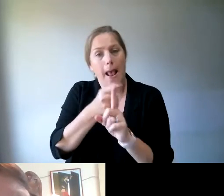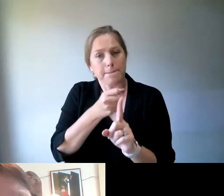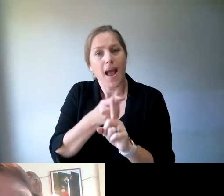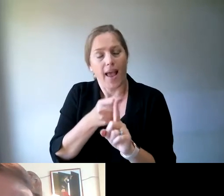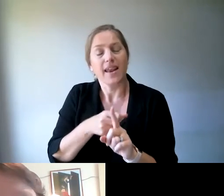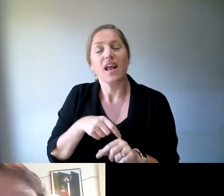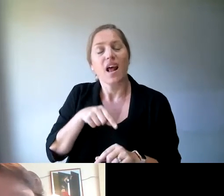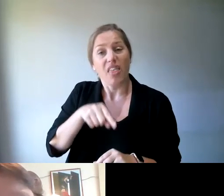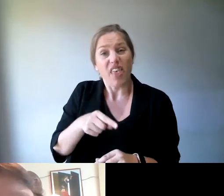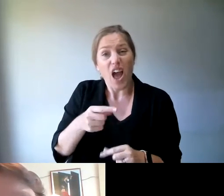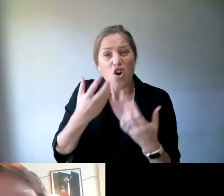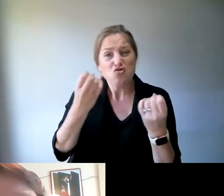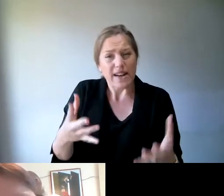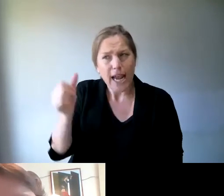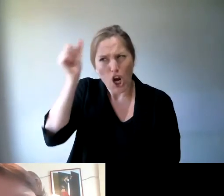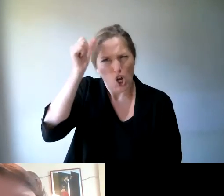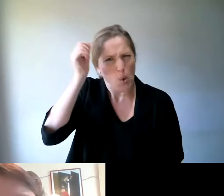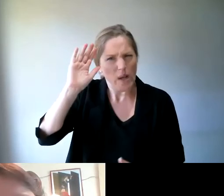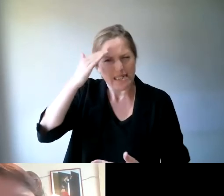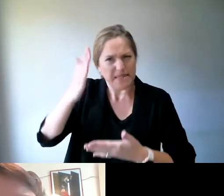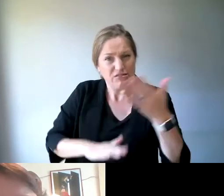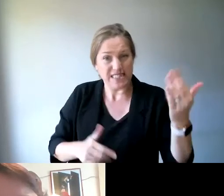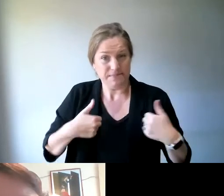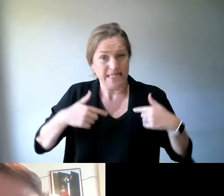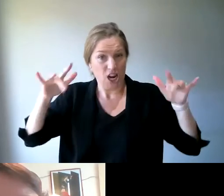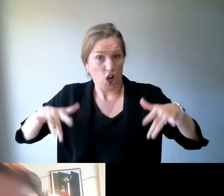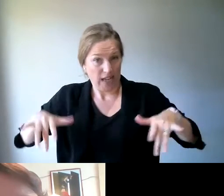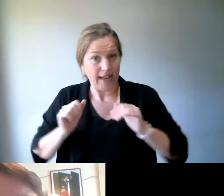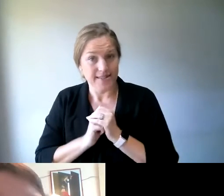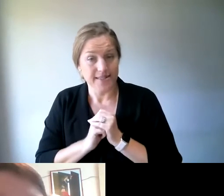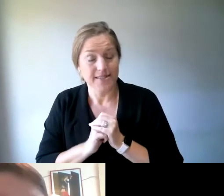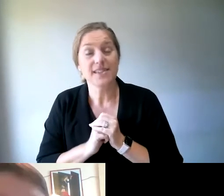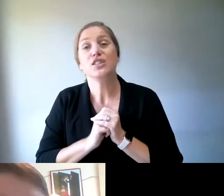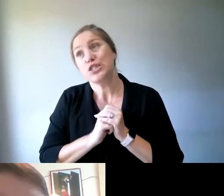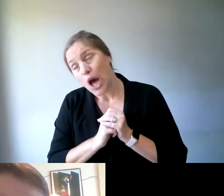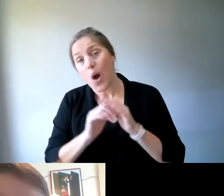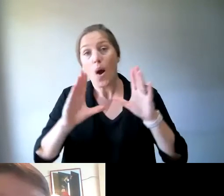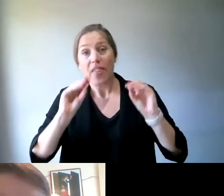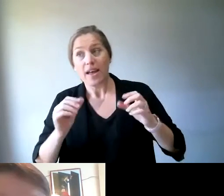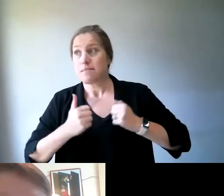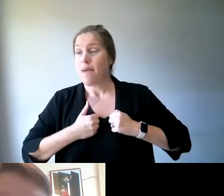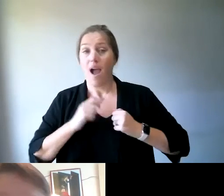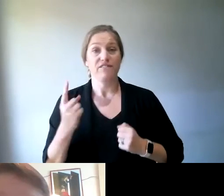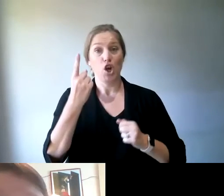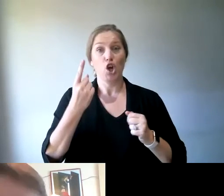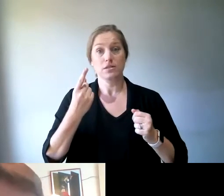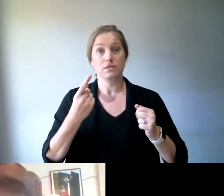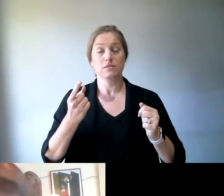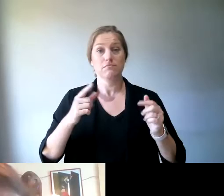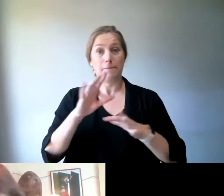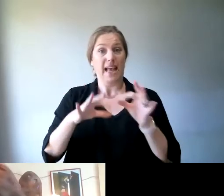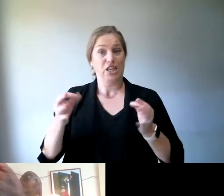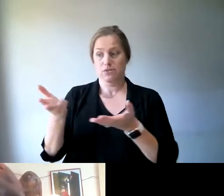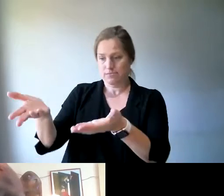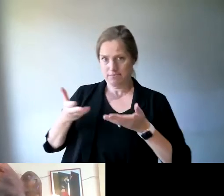So, when my first package came, it was little things. Like, actually, my husband and I do sleep